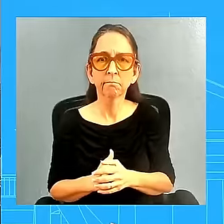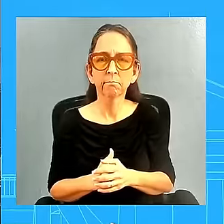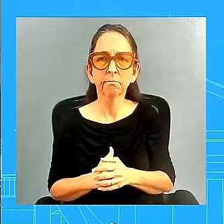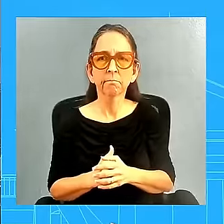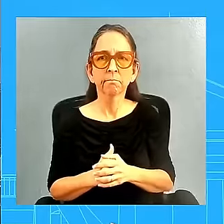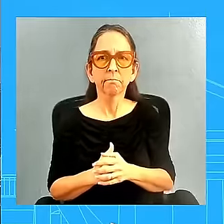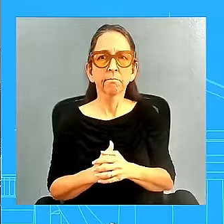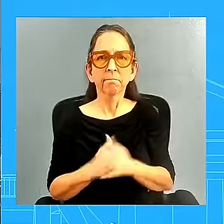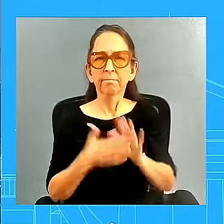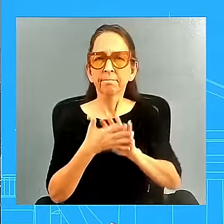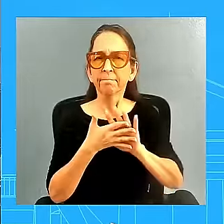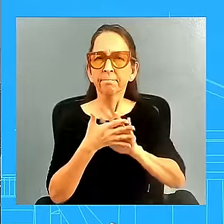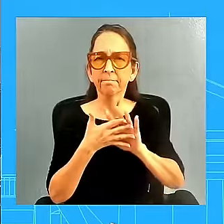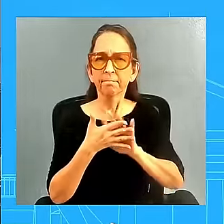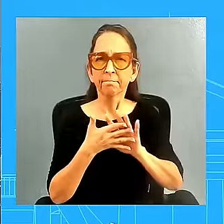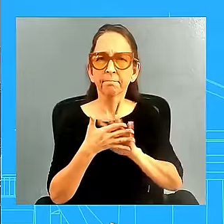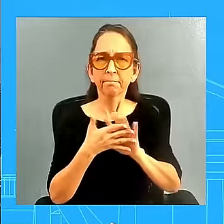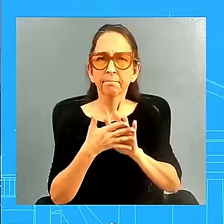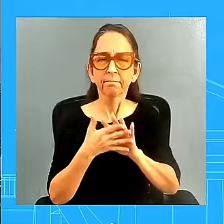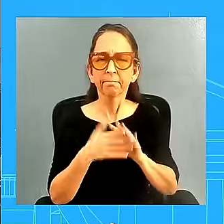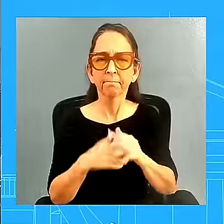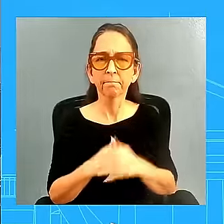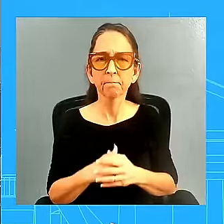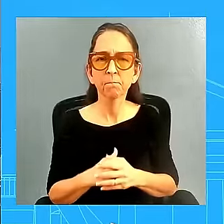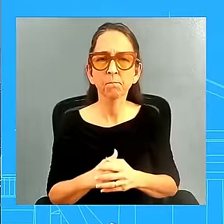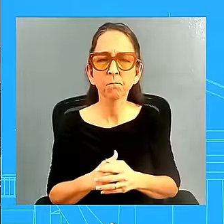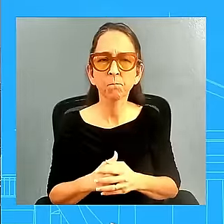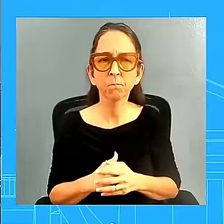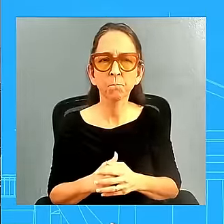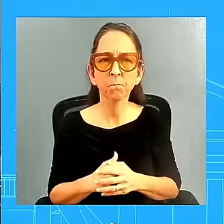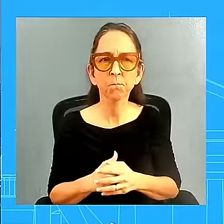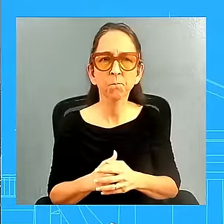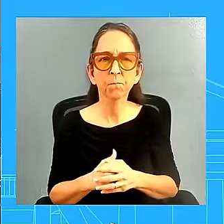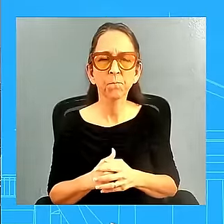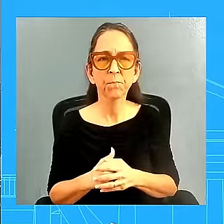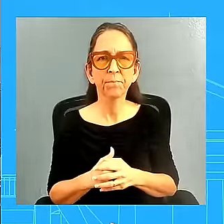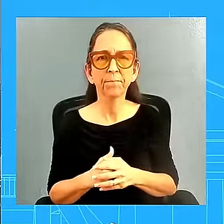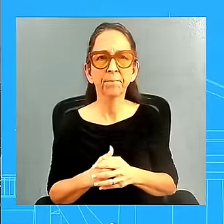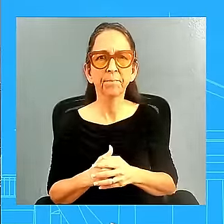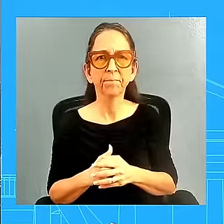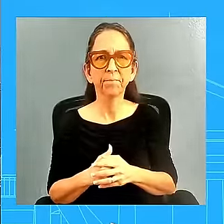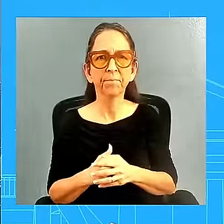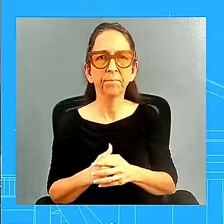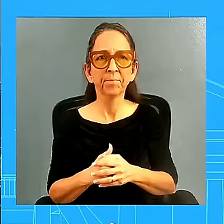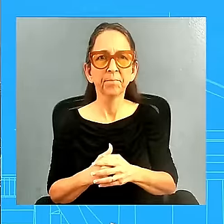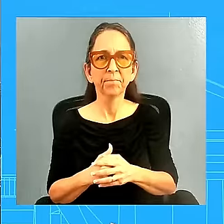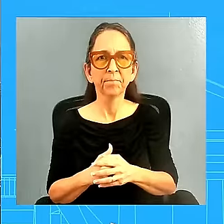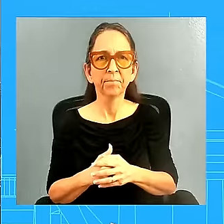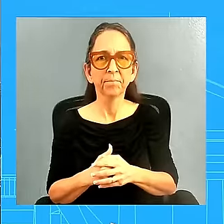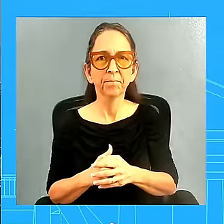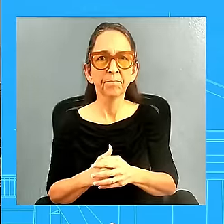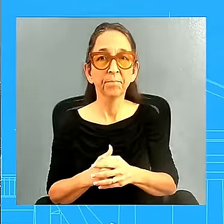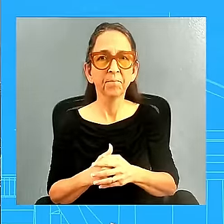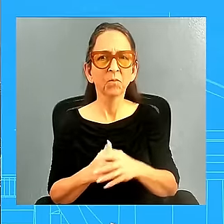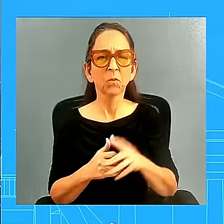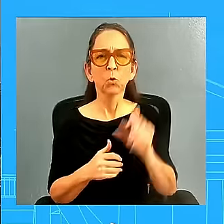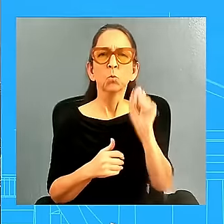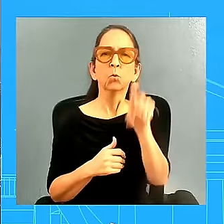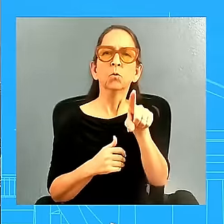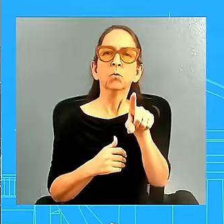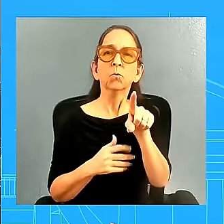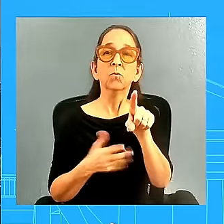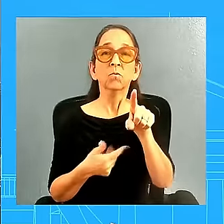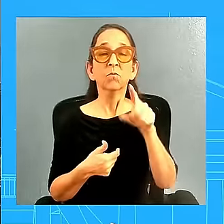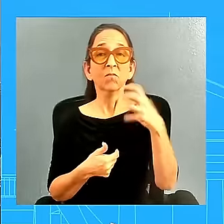topic on North Korea, the chairman of the House Intelligence Committee recently sent a